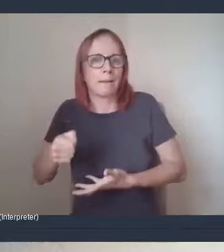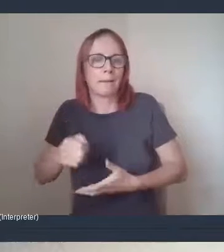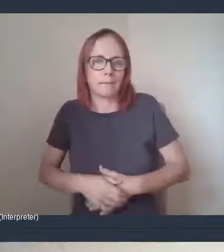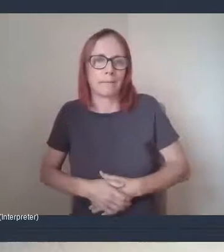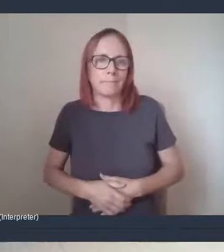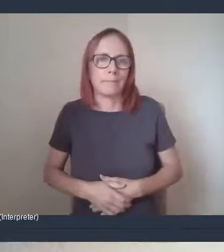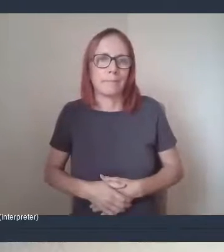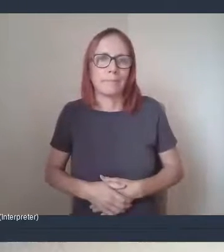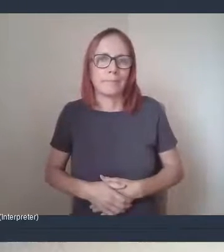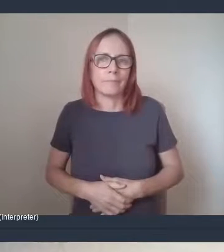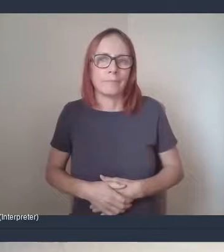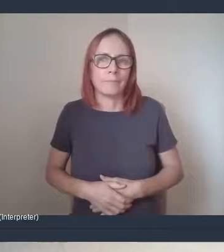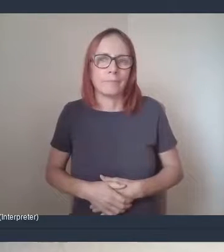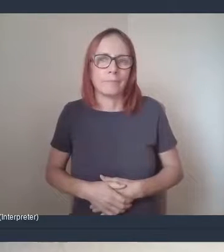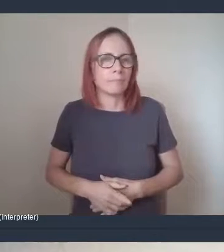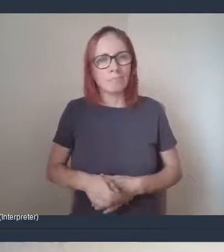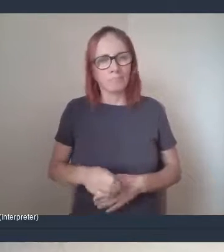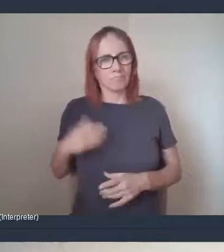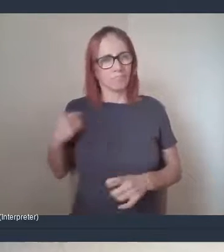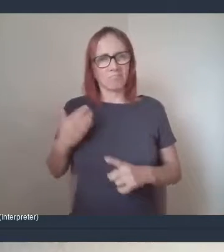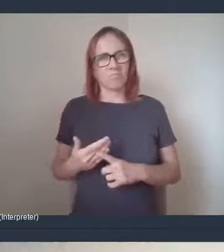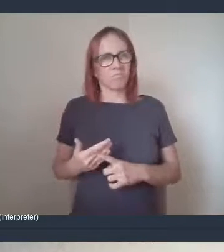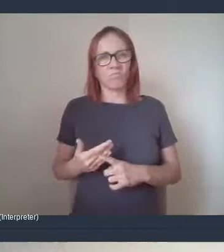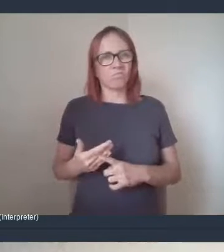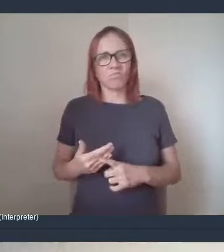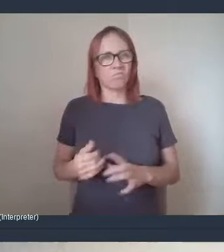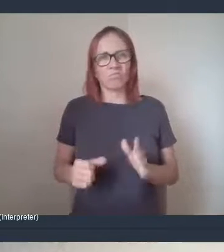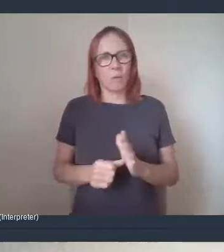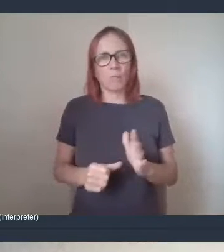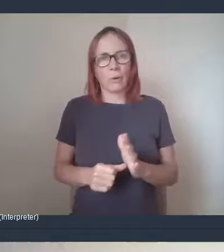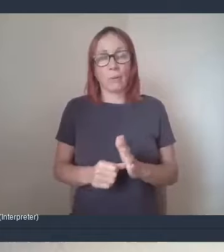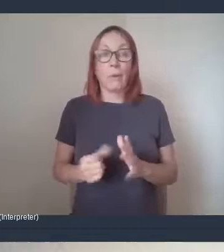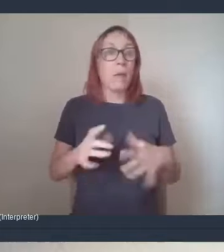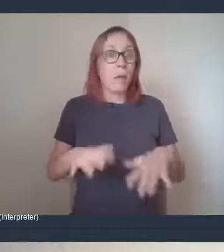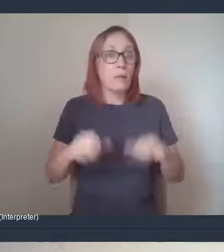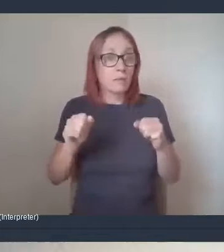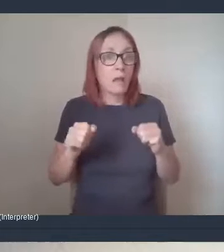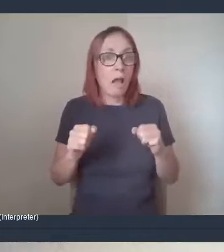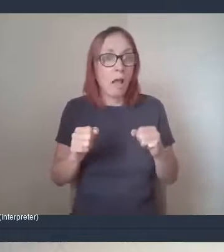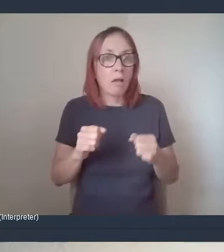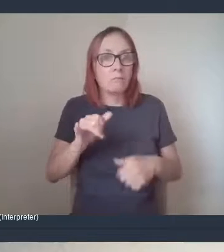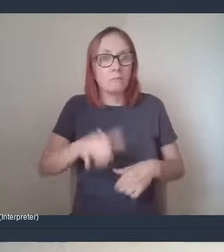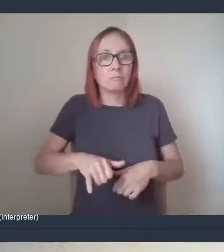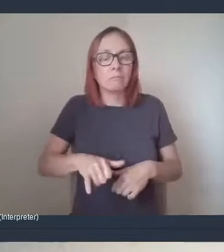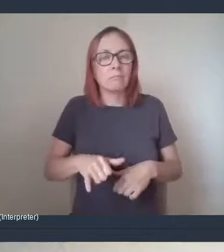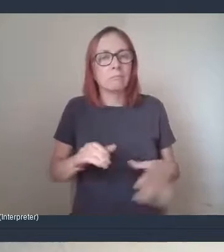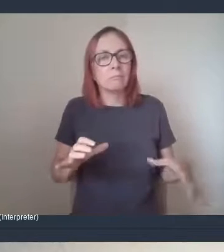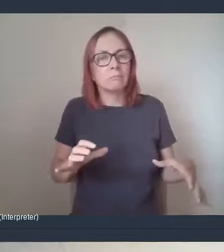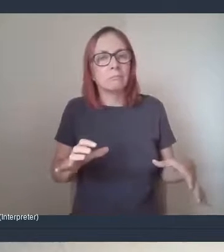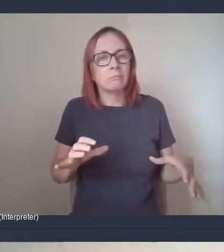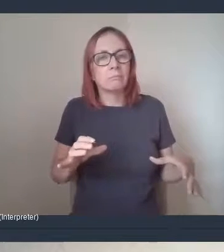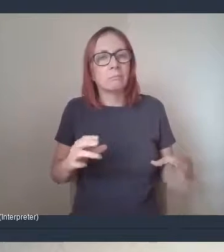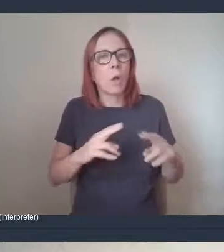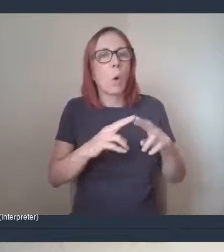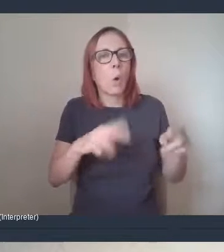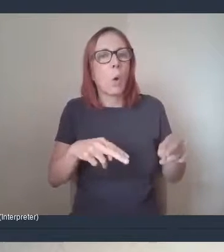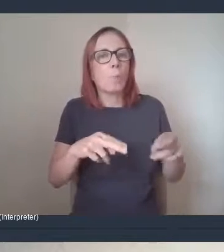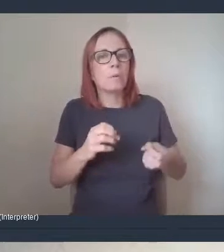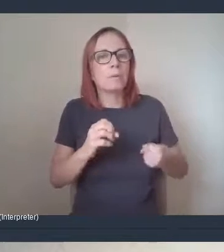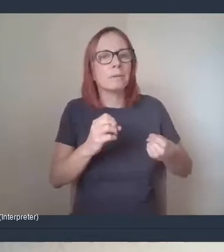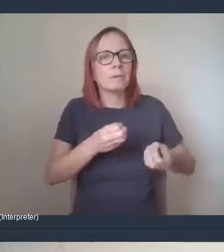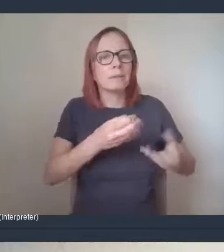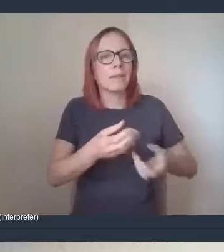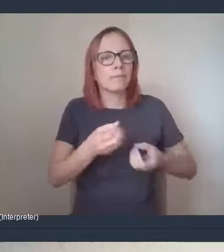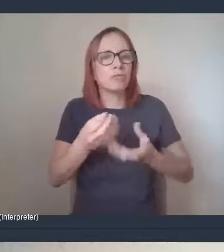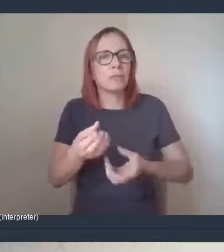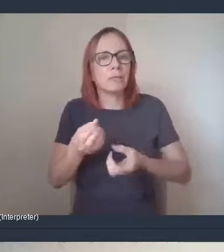it's, not really been an issue. No. At the beginning, were doing deliveries, kind of, out with the area for our current